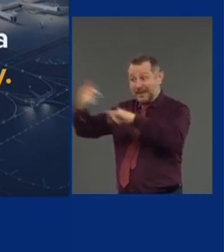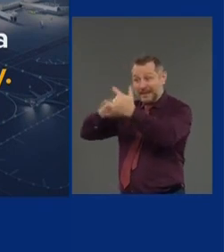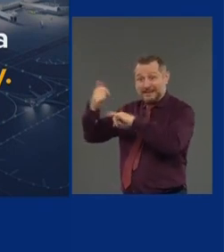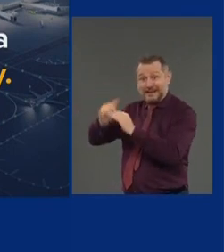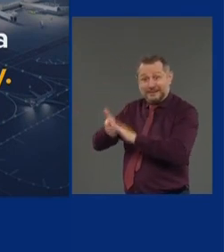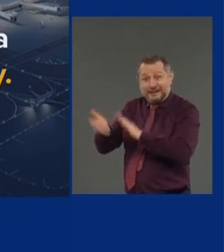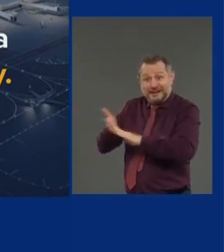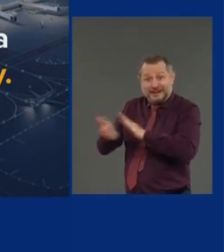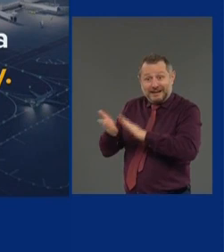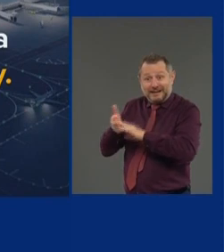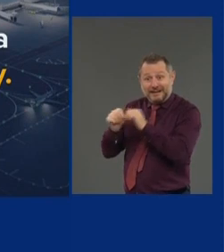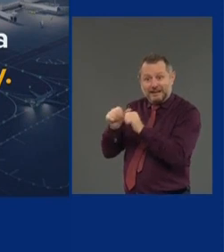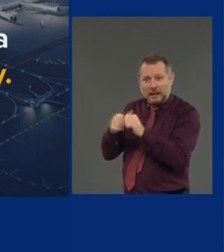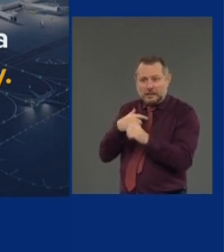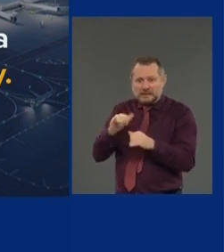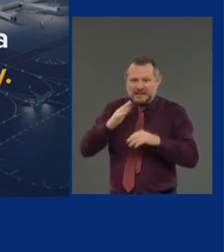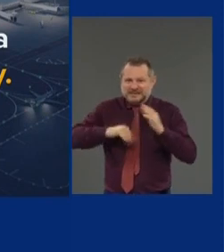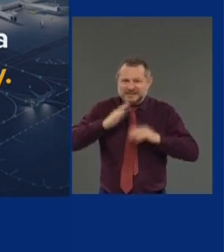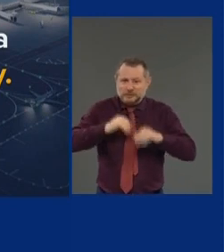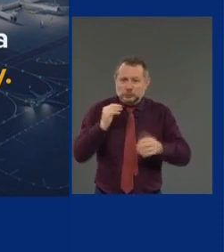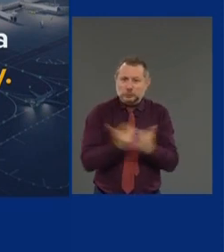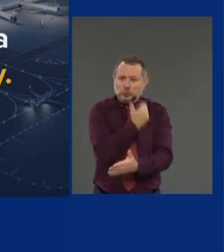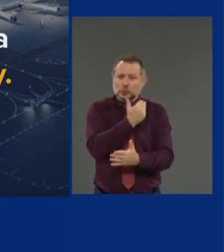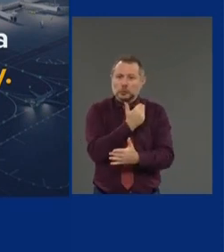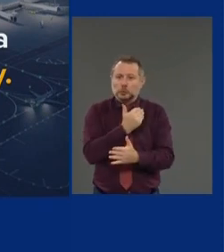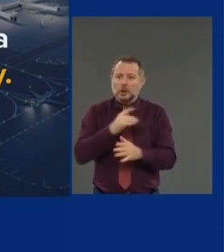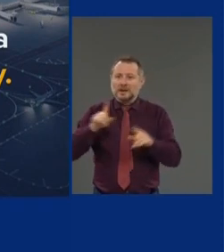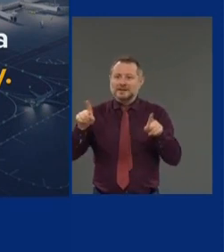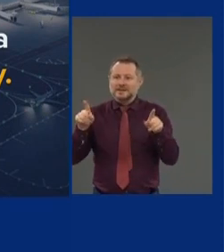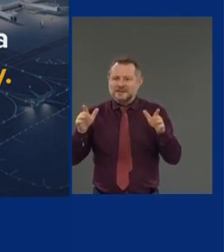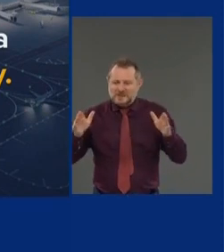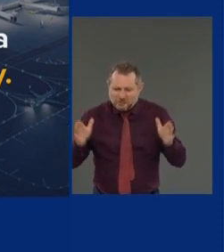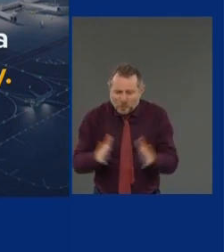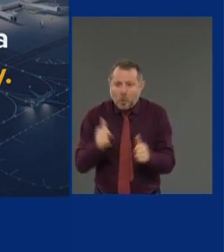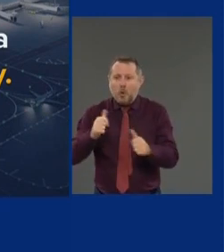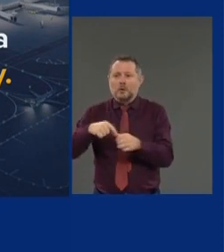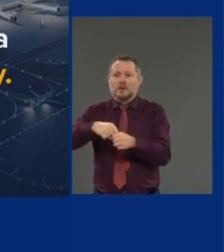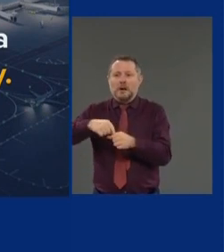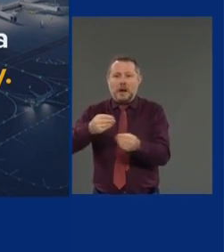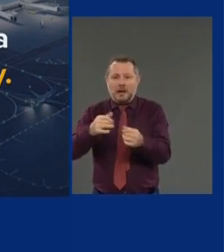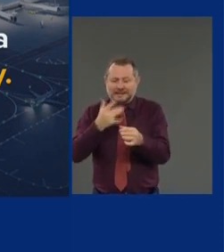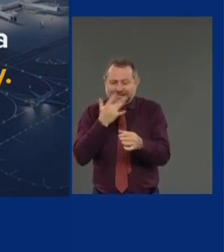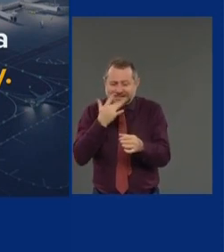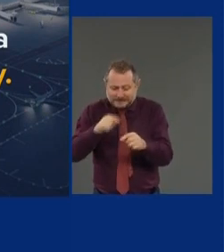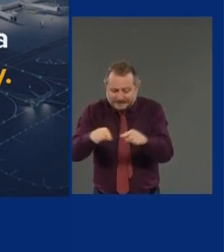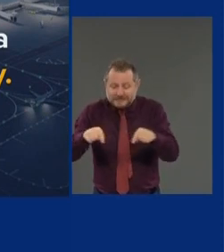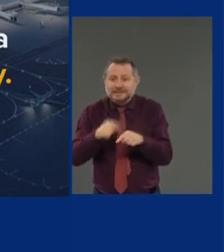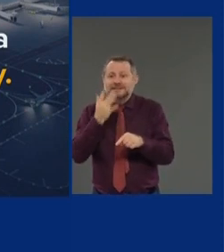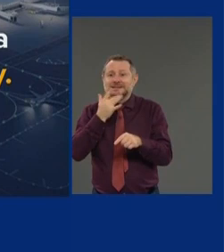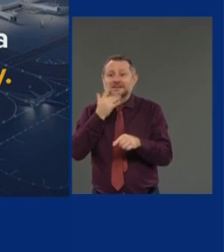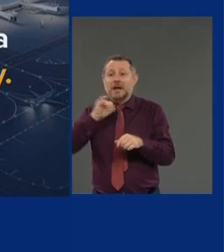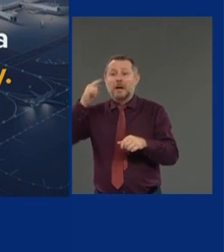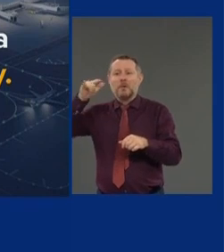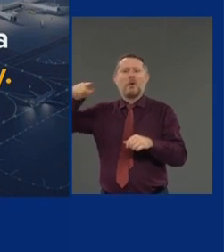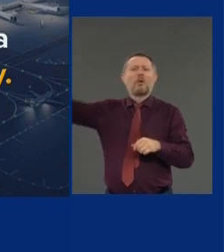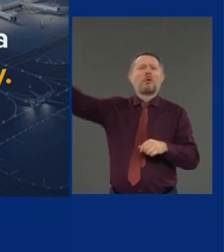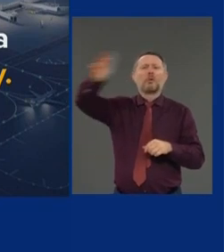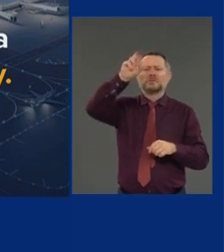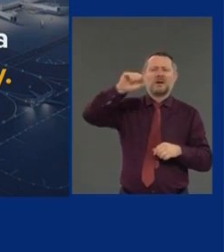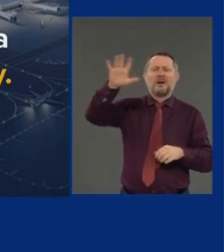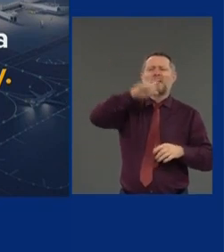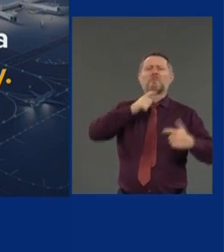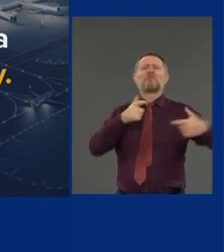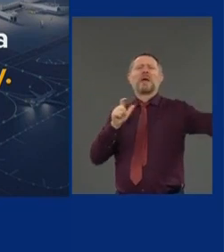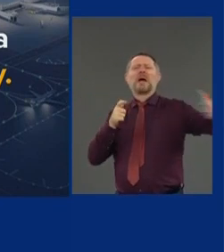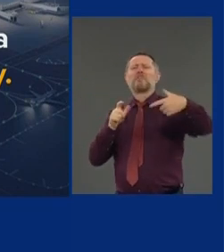pieces of land of any airport in the country. This parcel is a veritable postage stamp